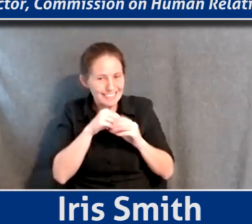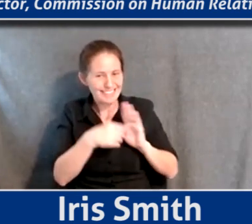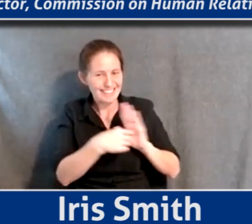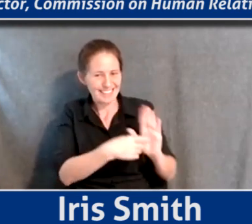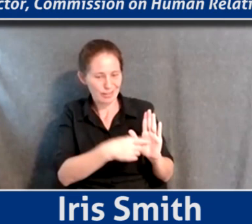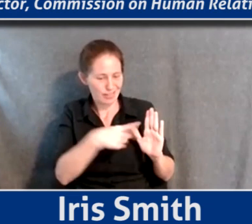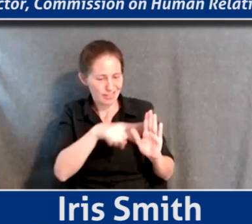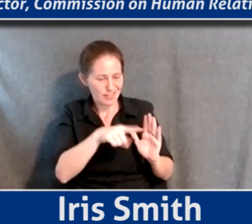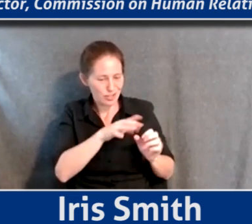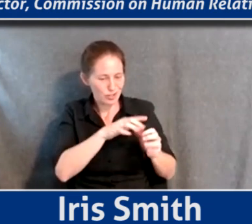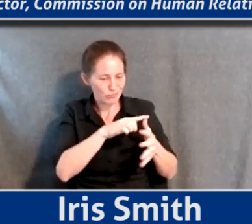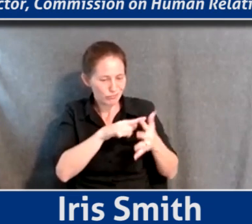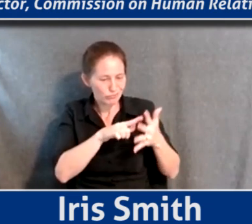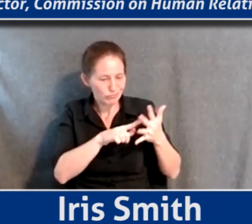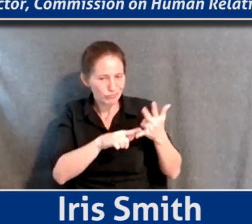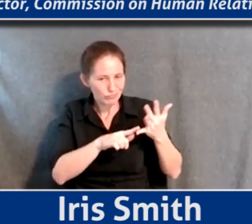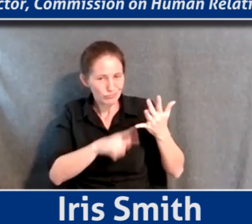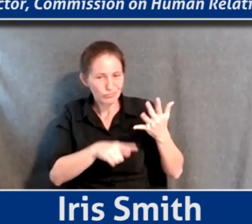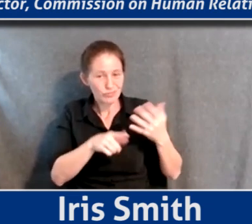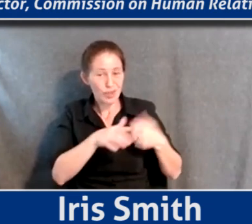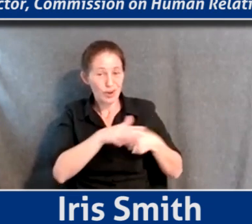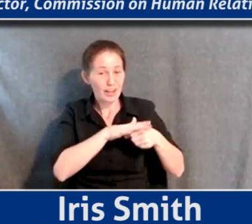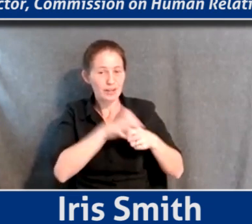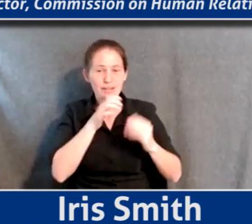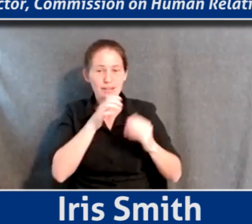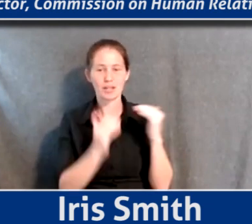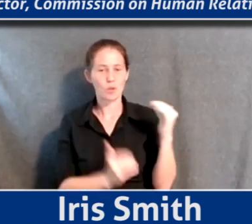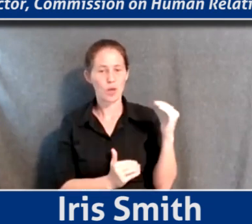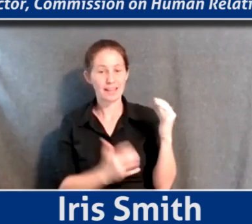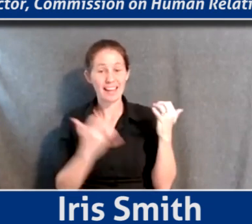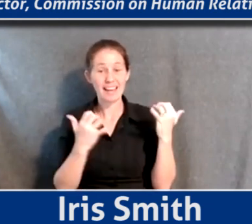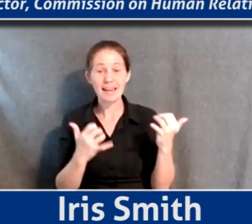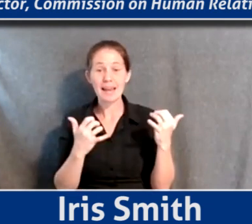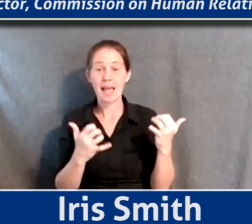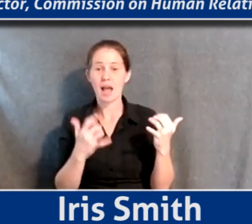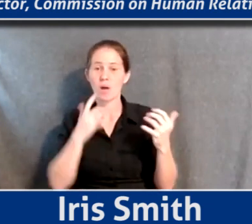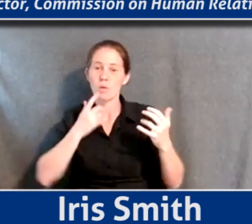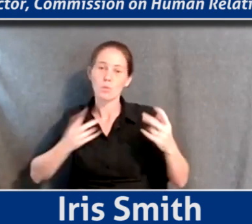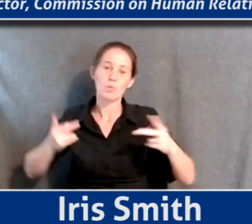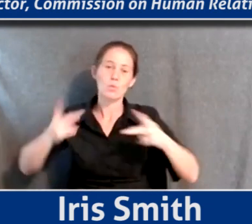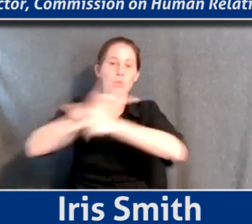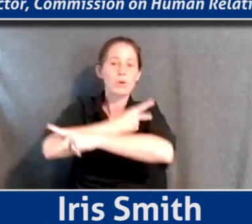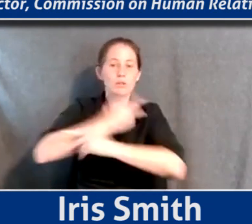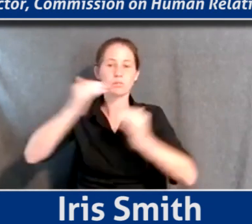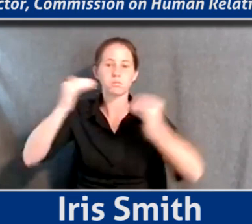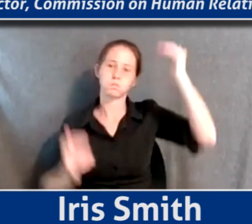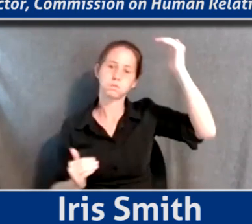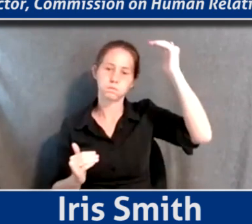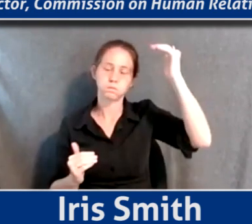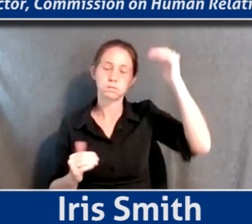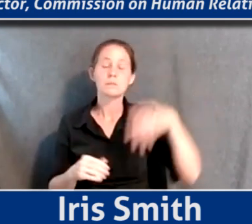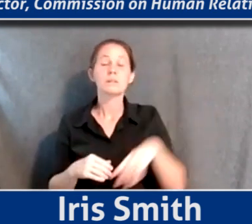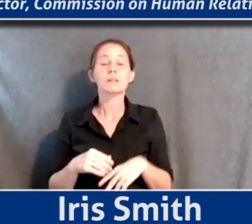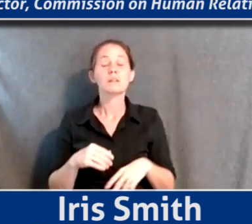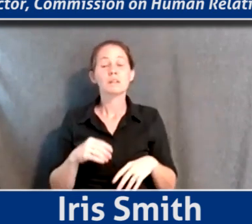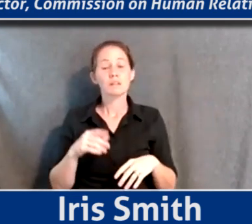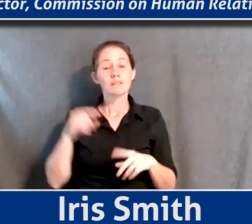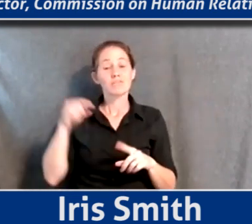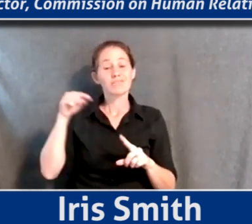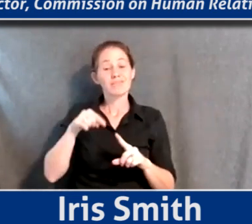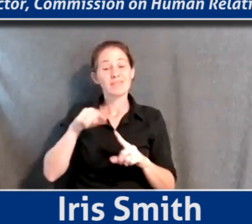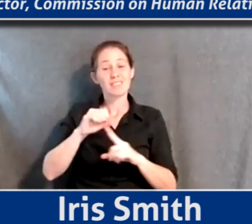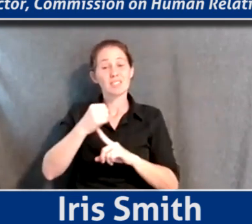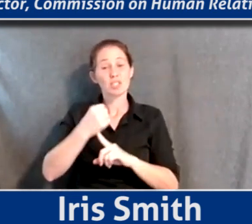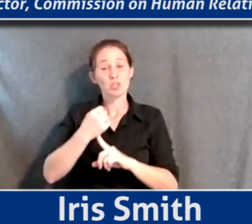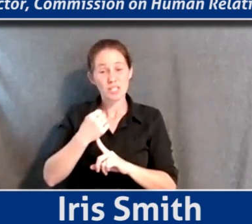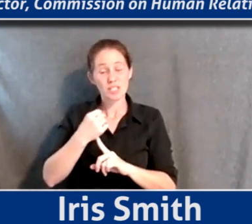these were areas of inequality and now it's just exasperated even more. So this is a situation